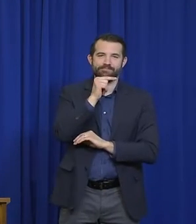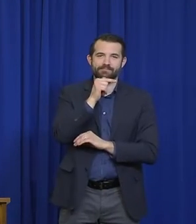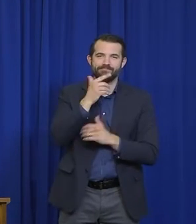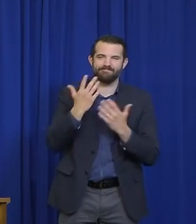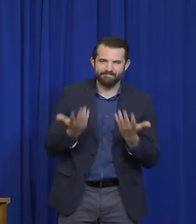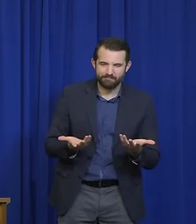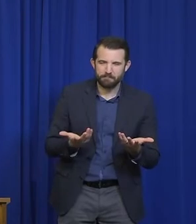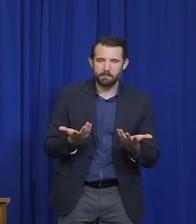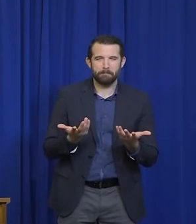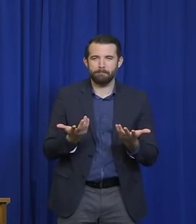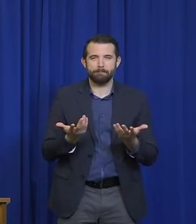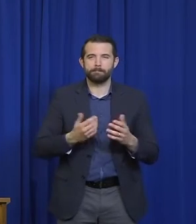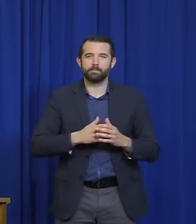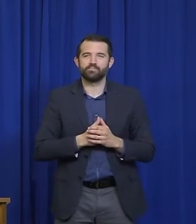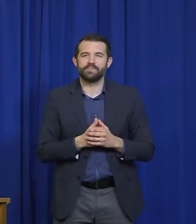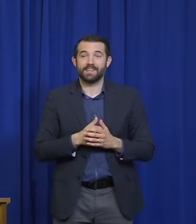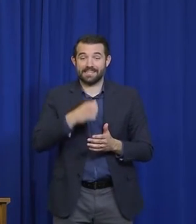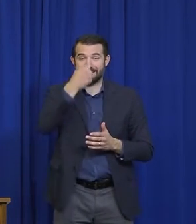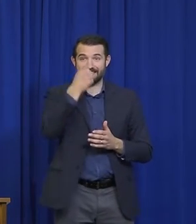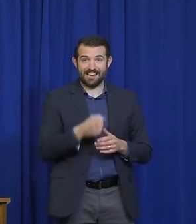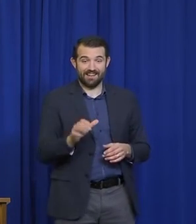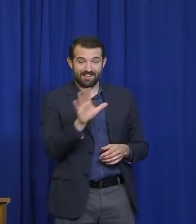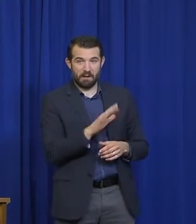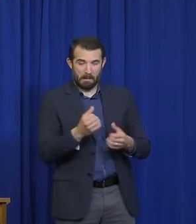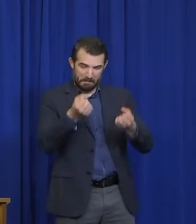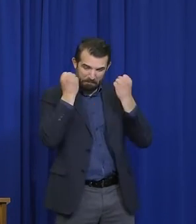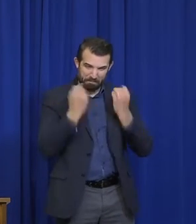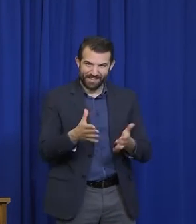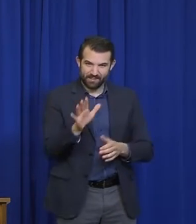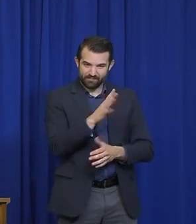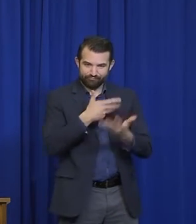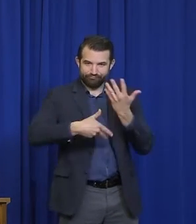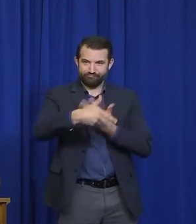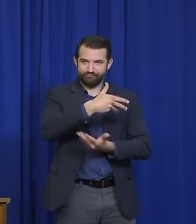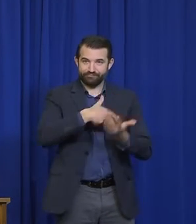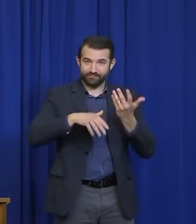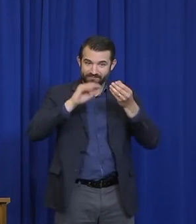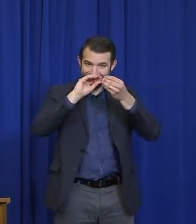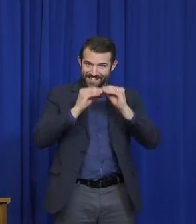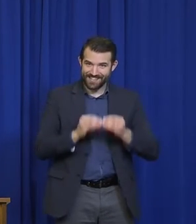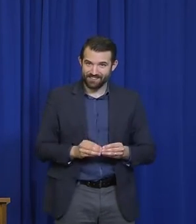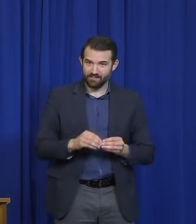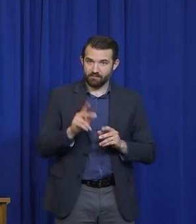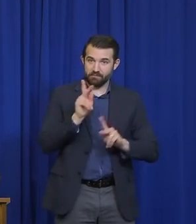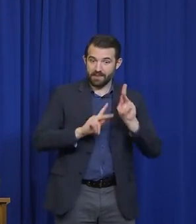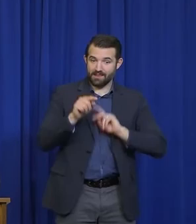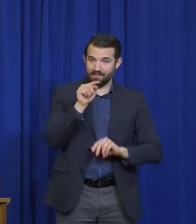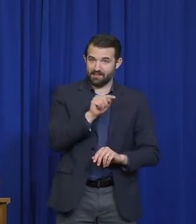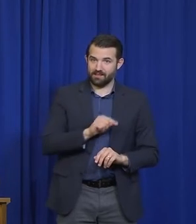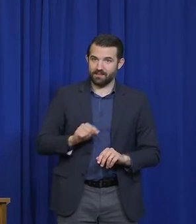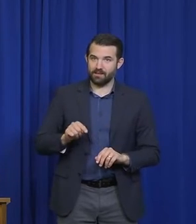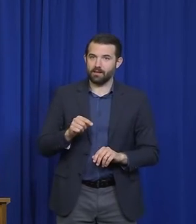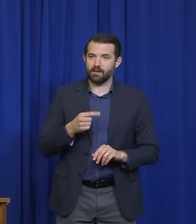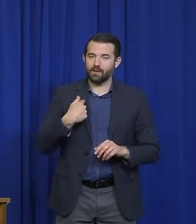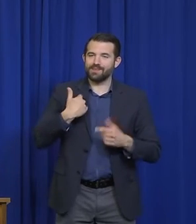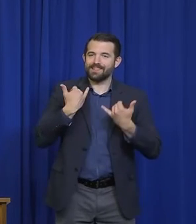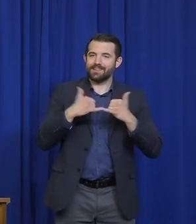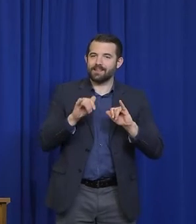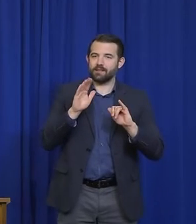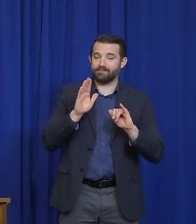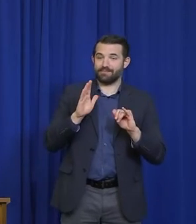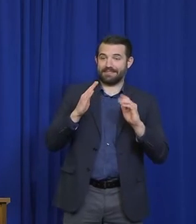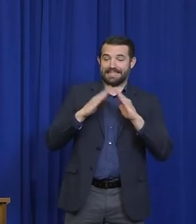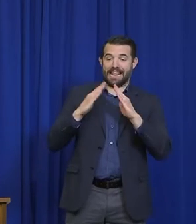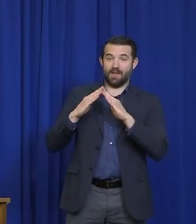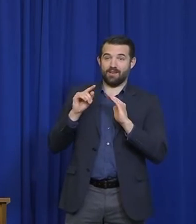populous parts of the state, releasing those numbers runs into the fact that community transmission is already occurring in all of